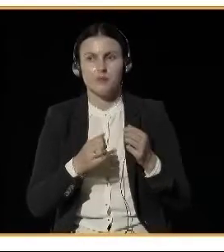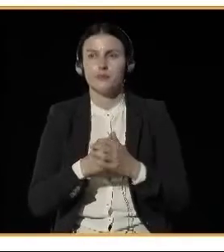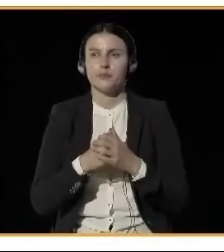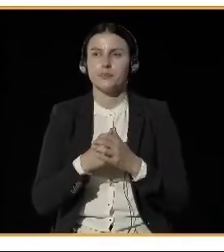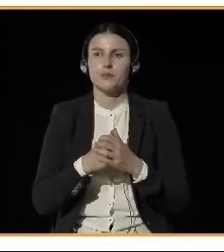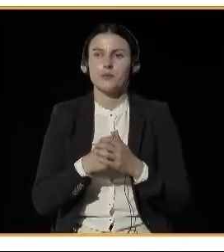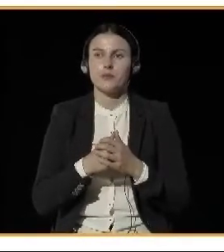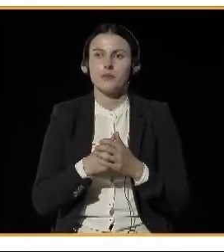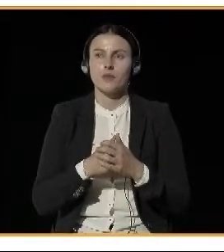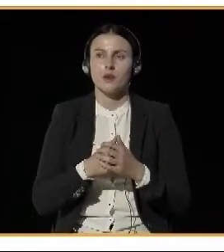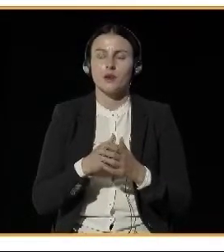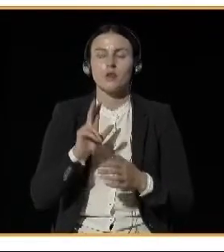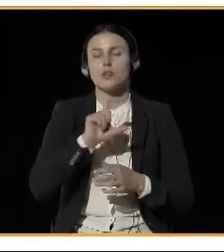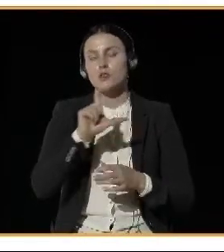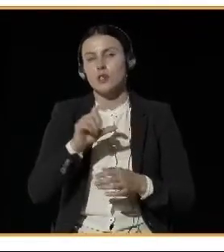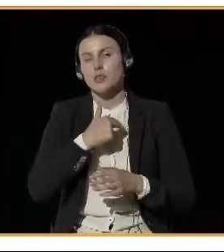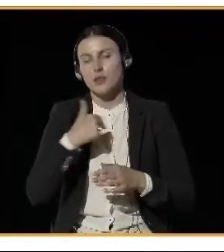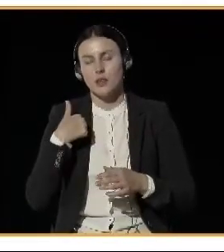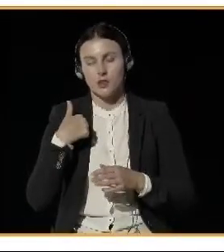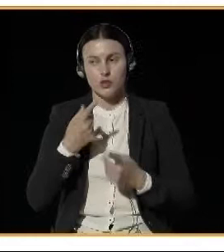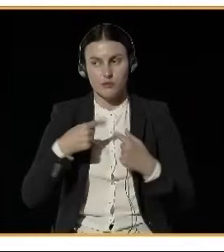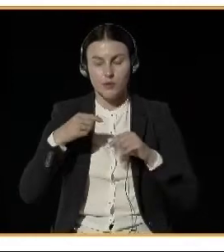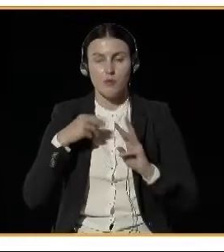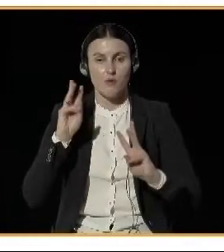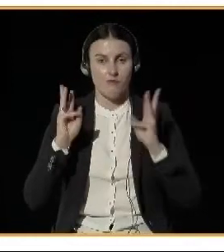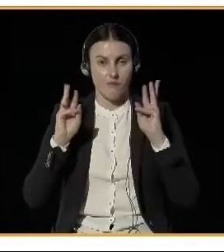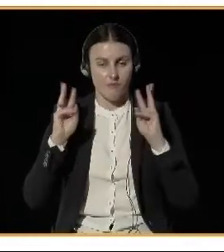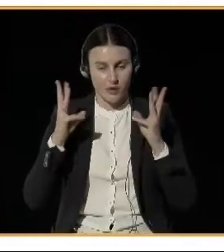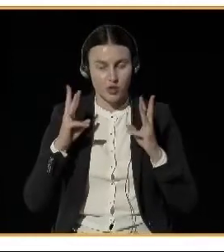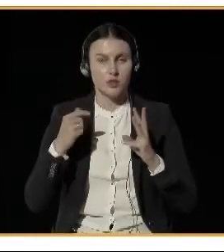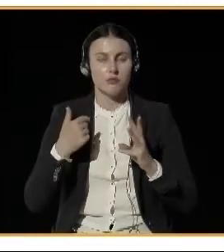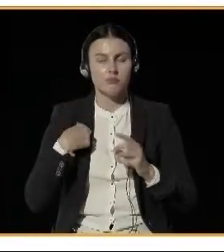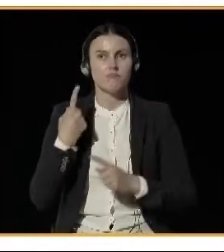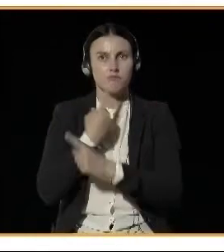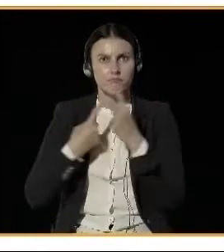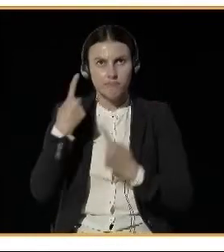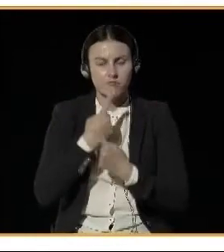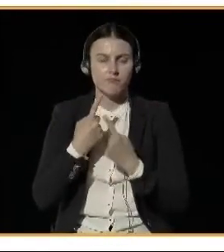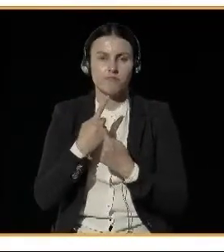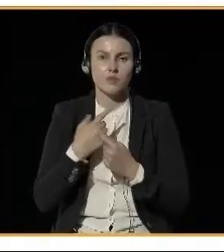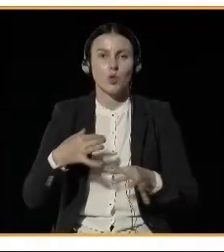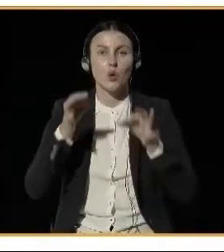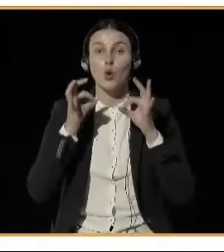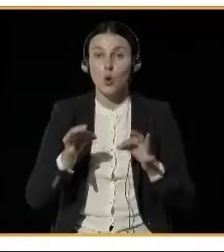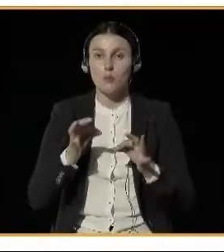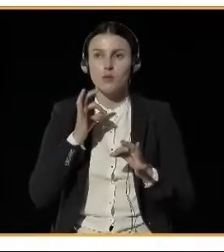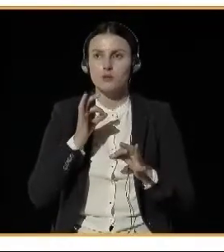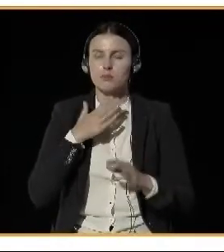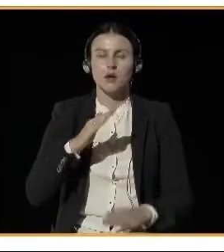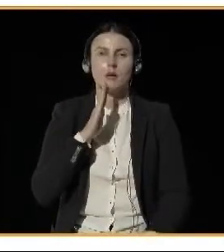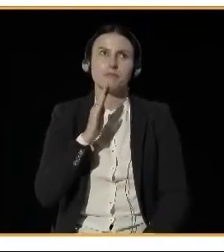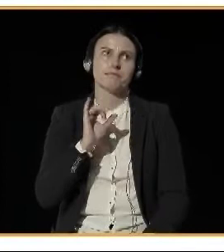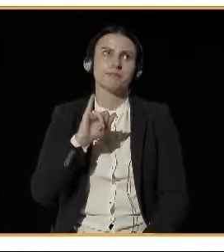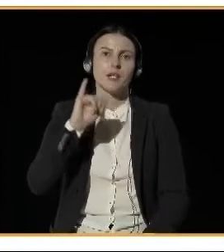that in modern cities the most important problem at the moment is the air quality. It really